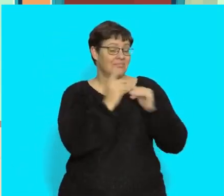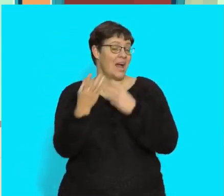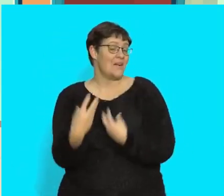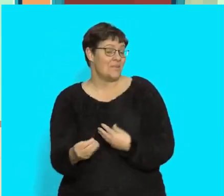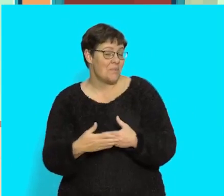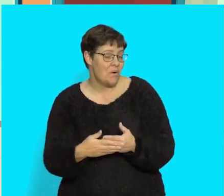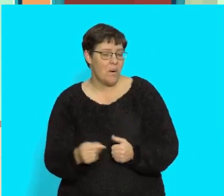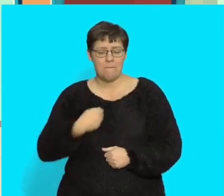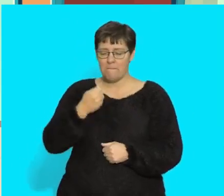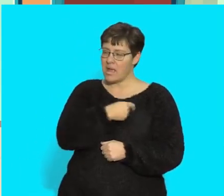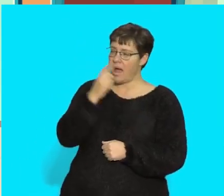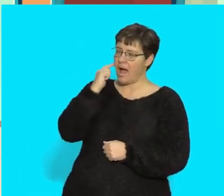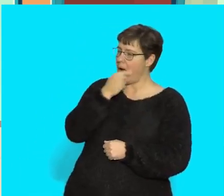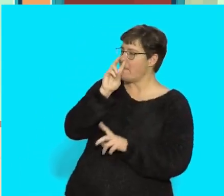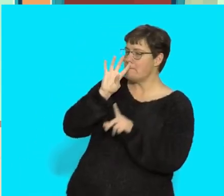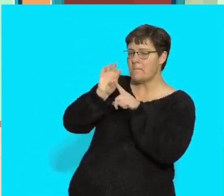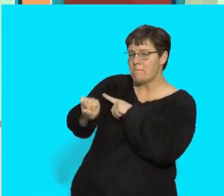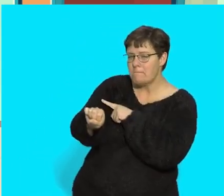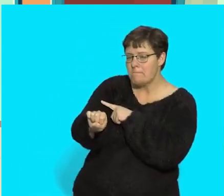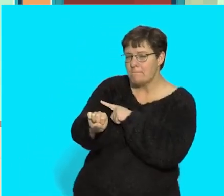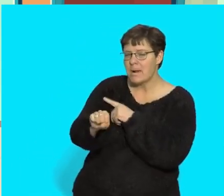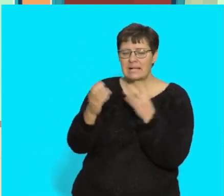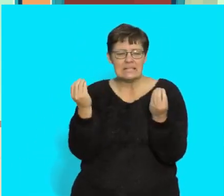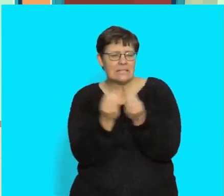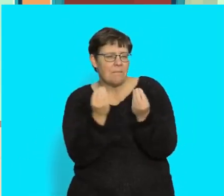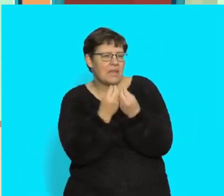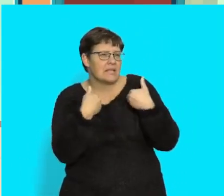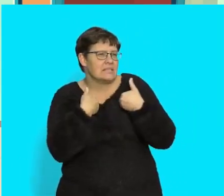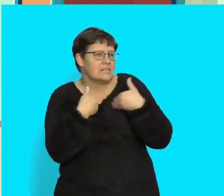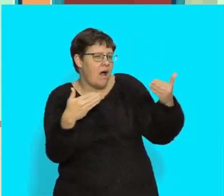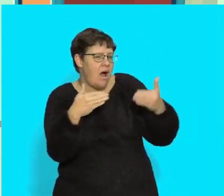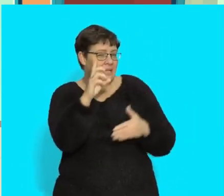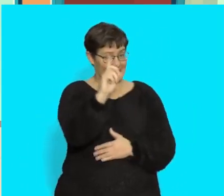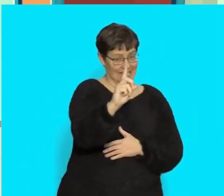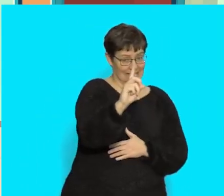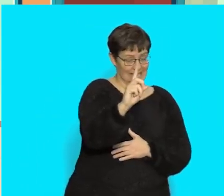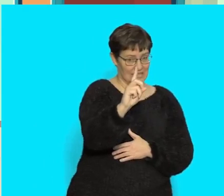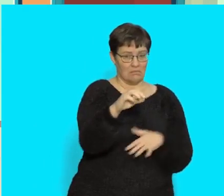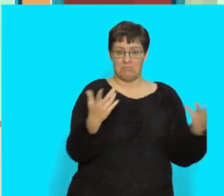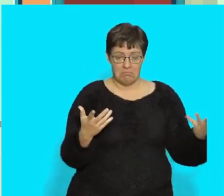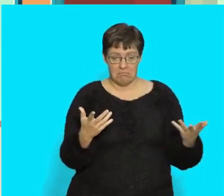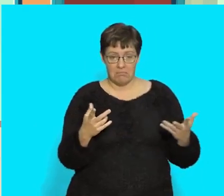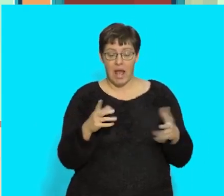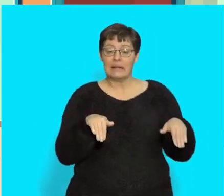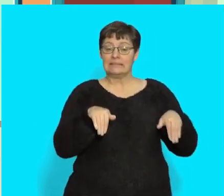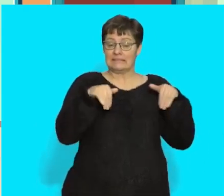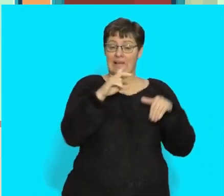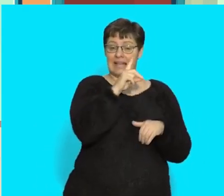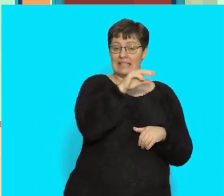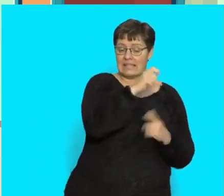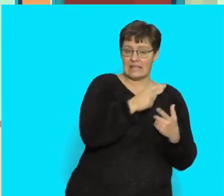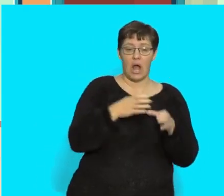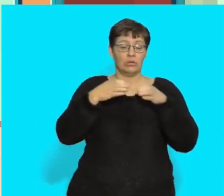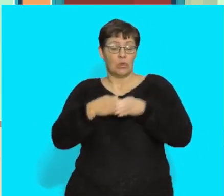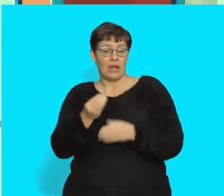my little eye something beginning with D. Is it a desi, a donut, or a